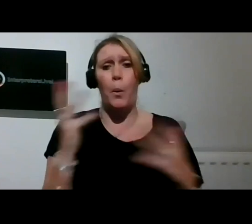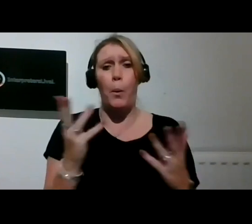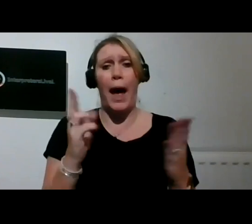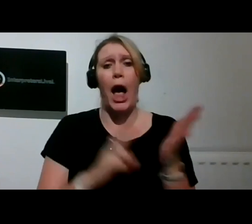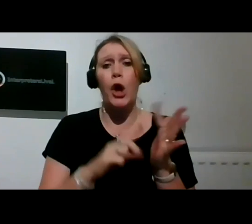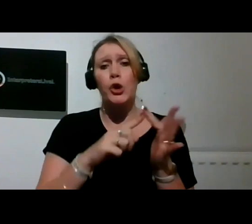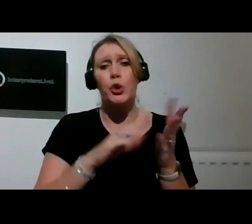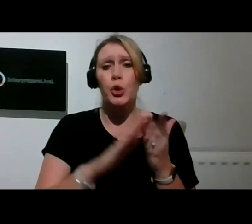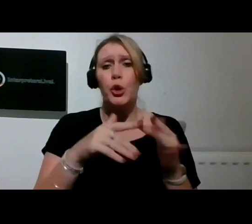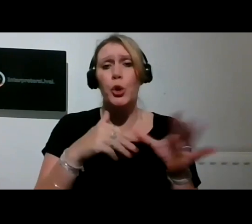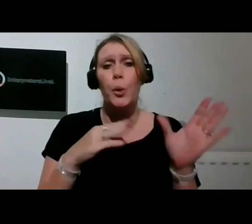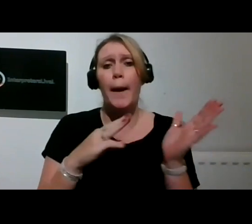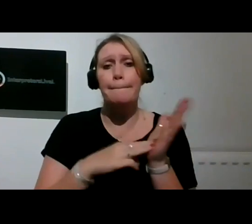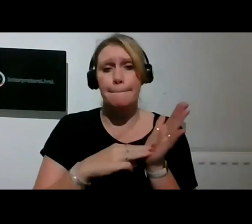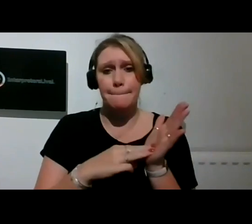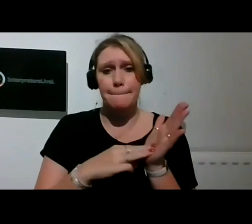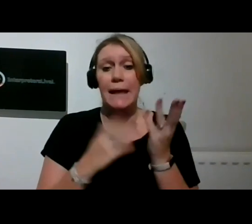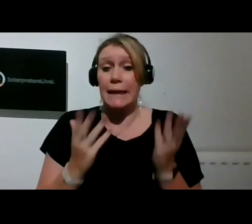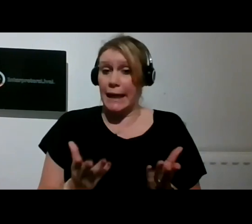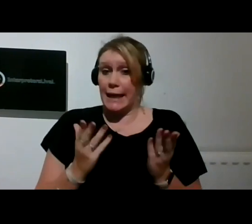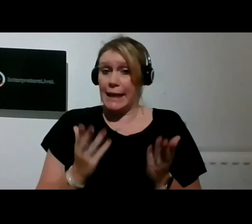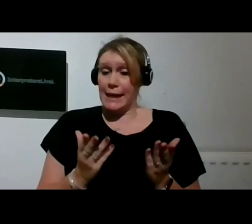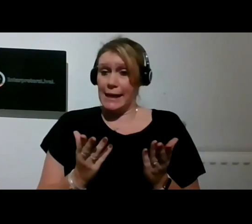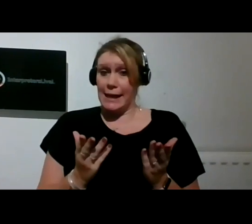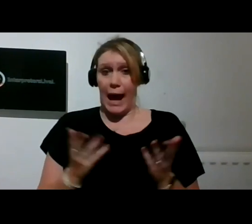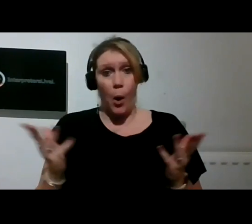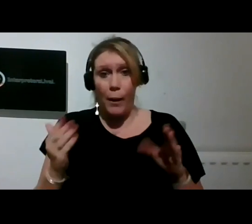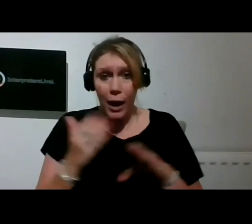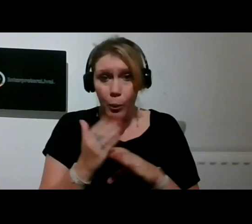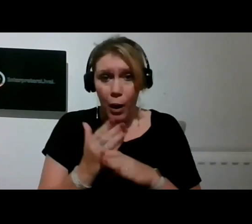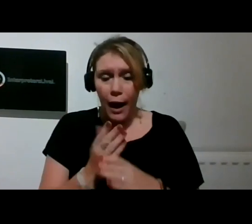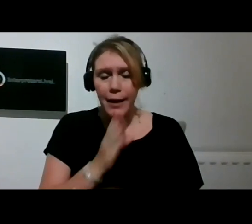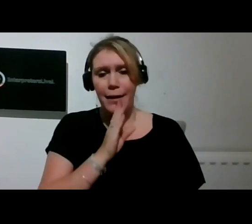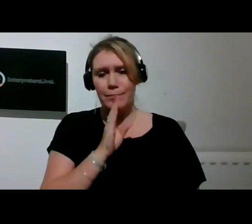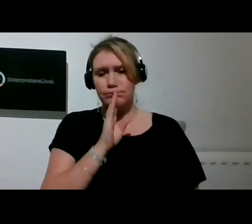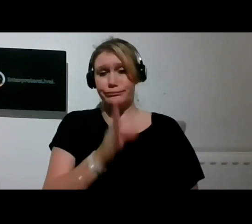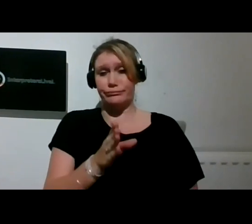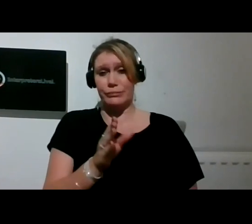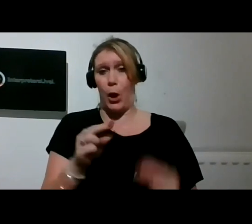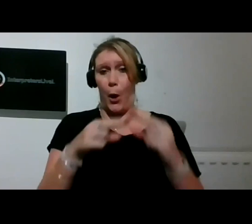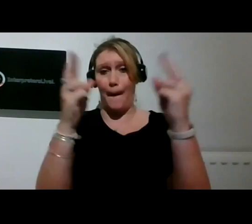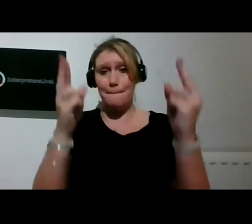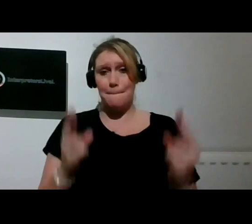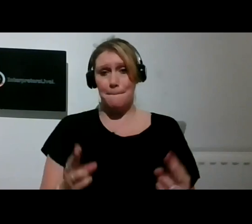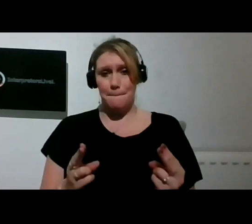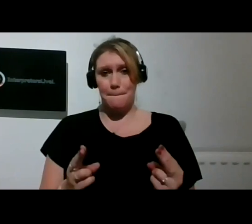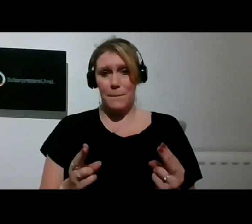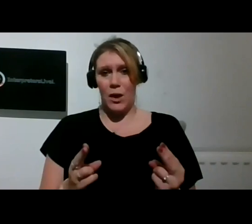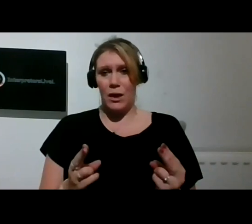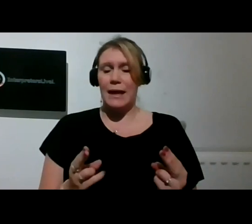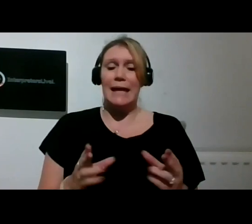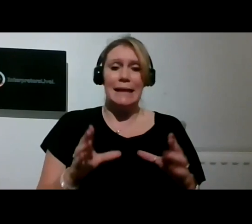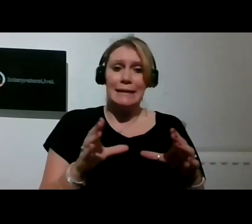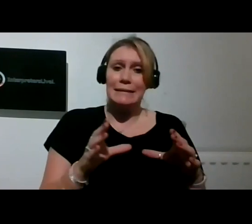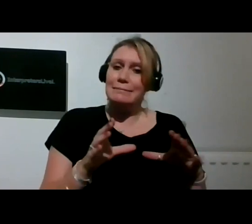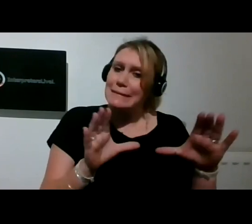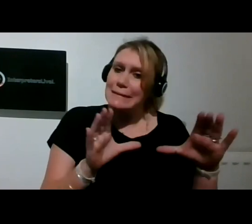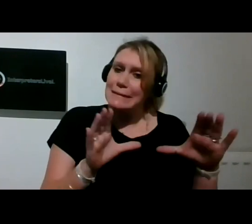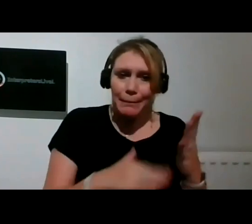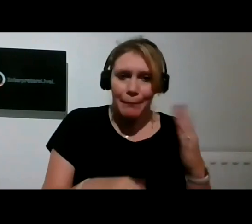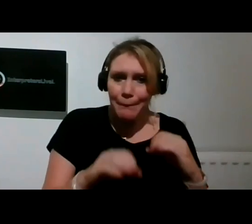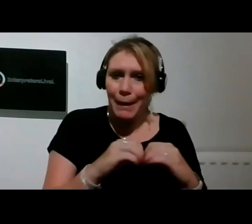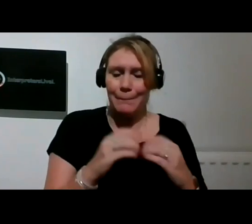Now we take work directly into people's homes instead wherever they live. Team members, clubs participants